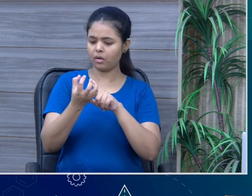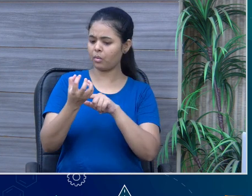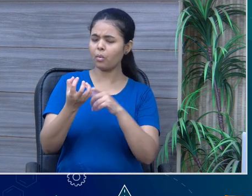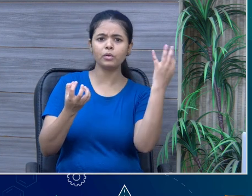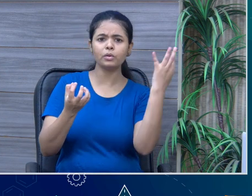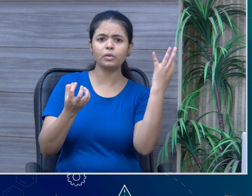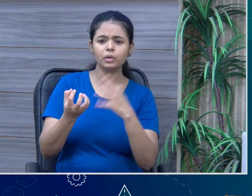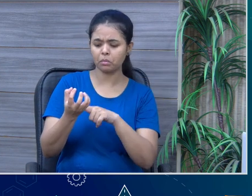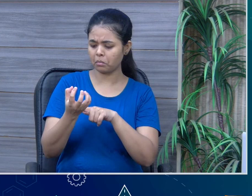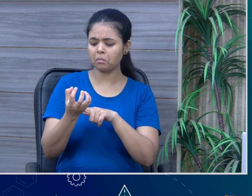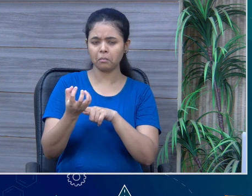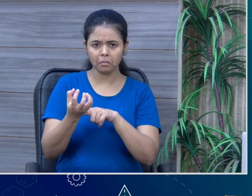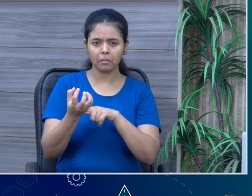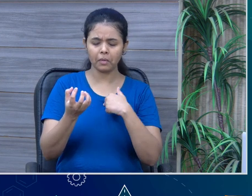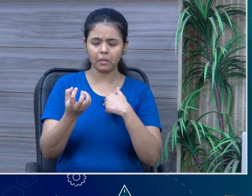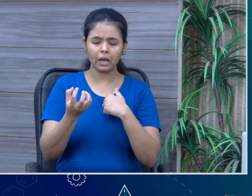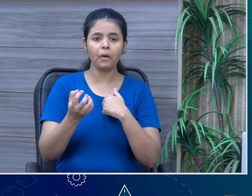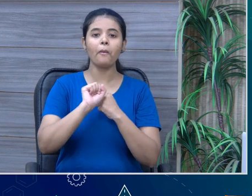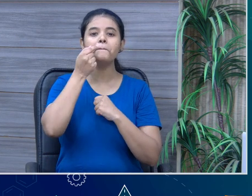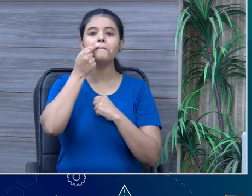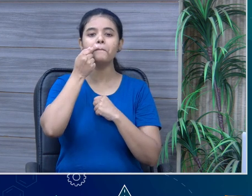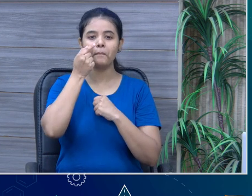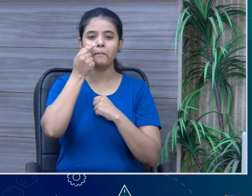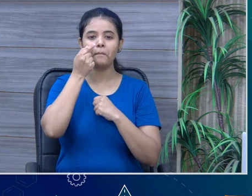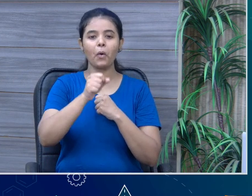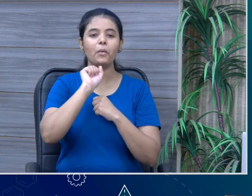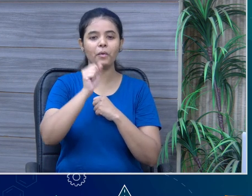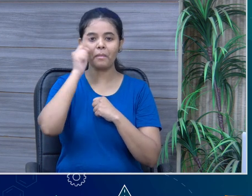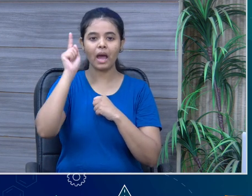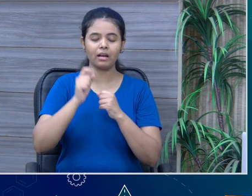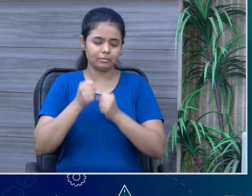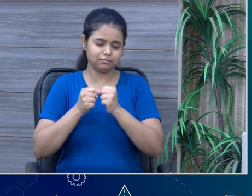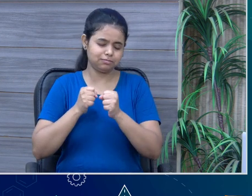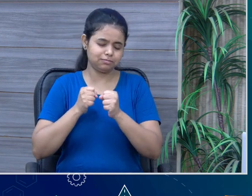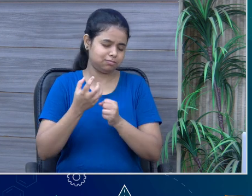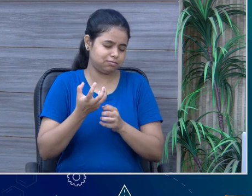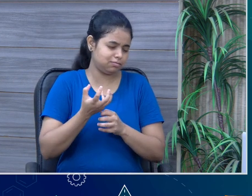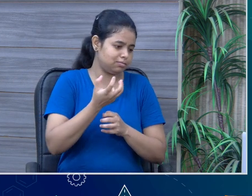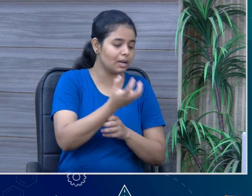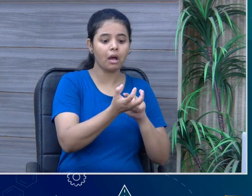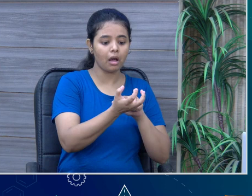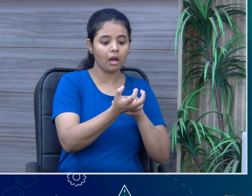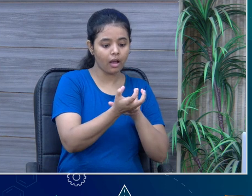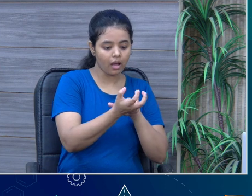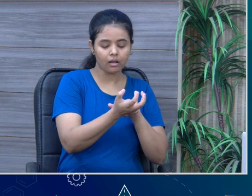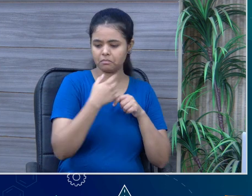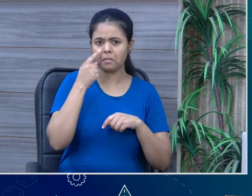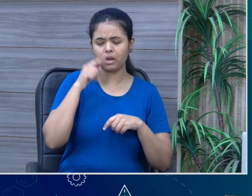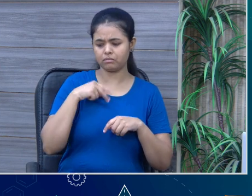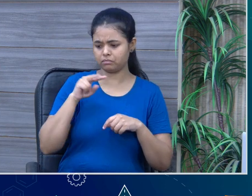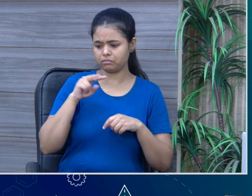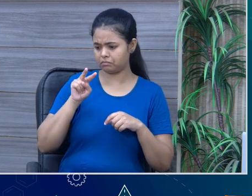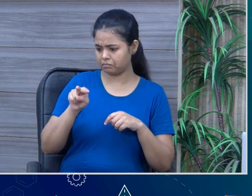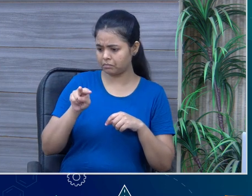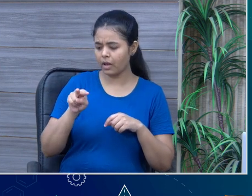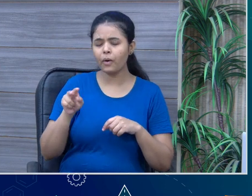new thing for him. So, he came running to his mother. And he comes with his shell. And mom, the shell